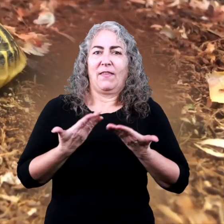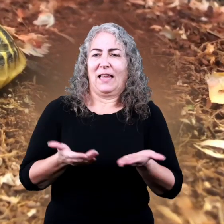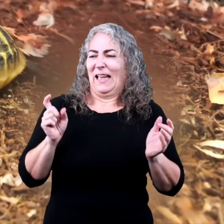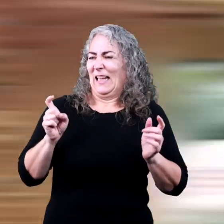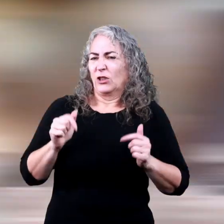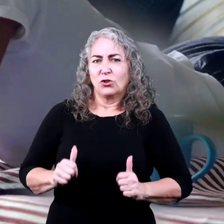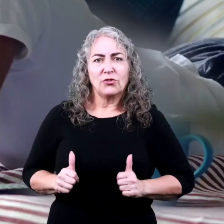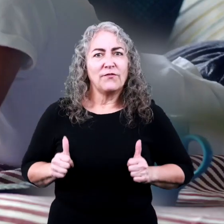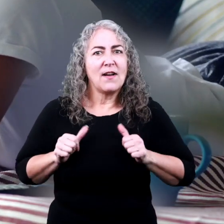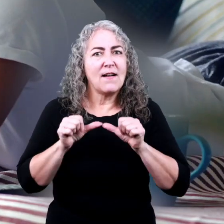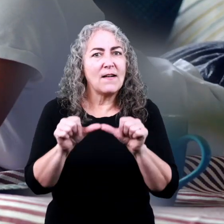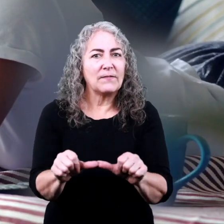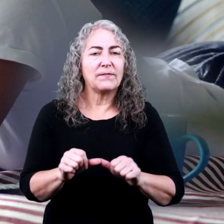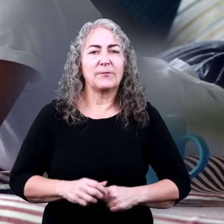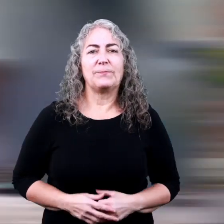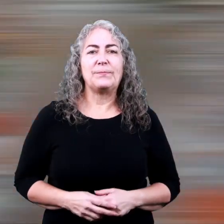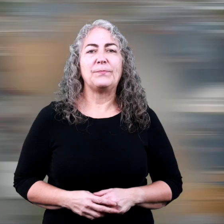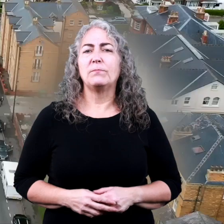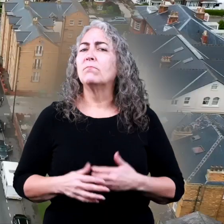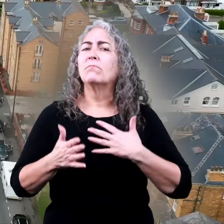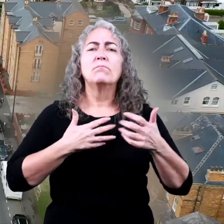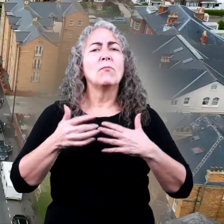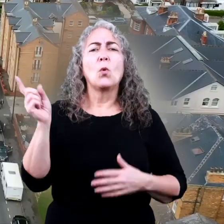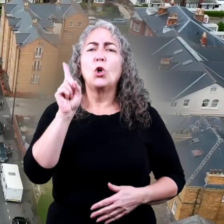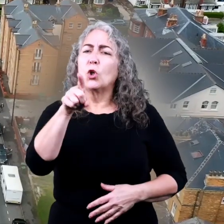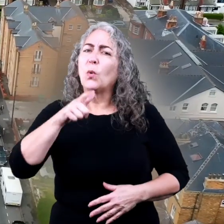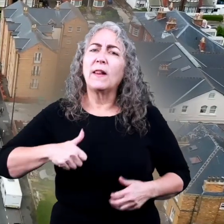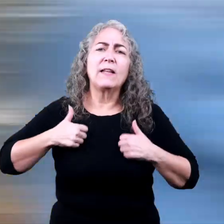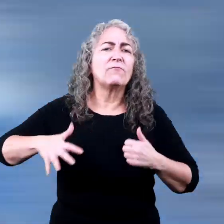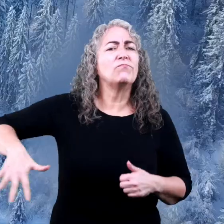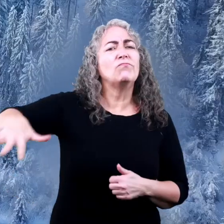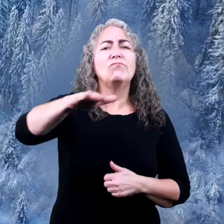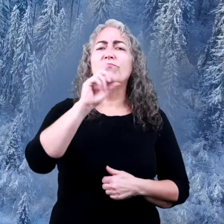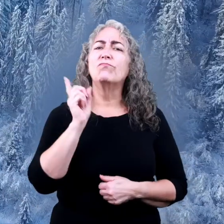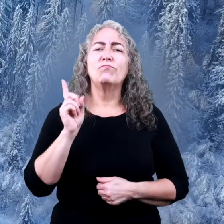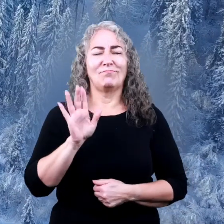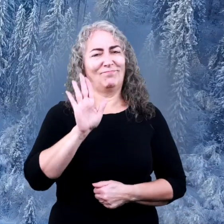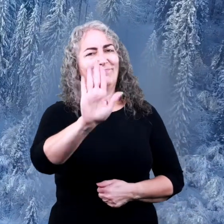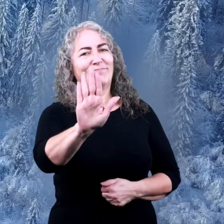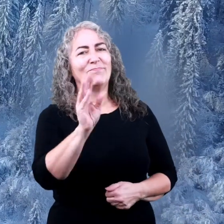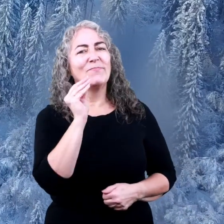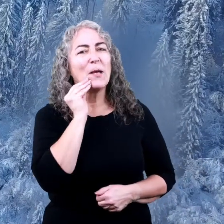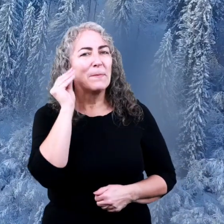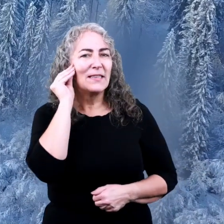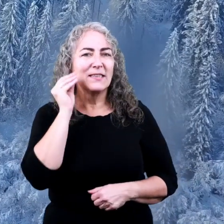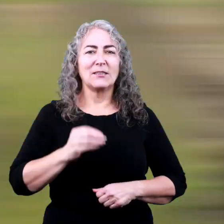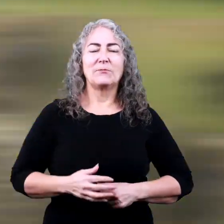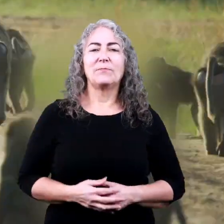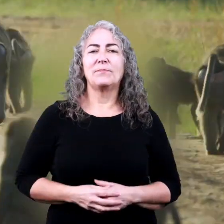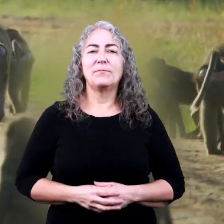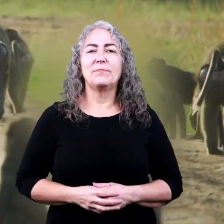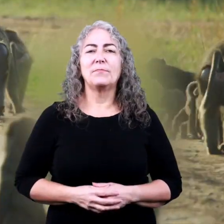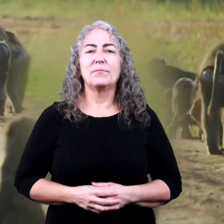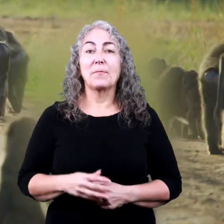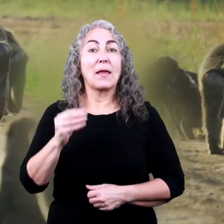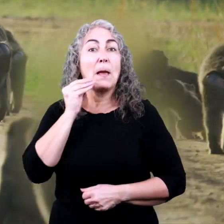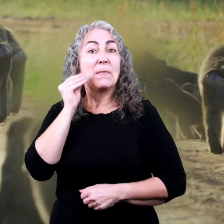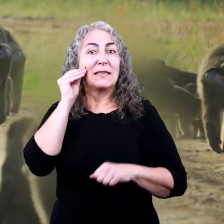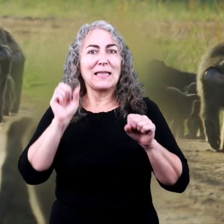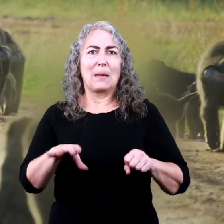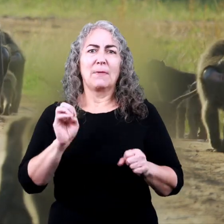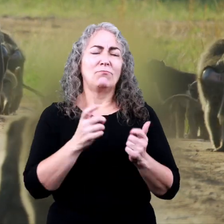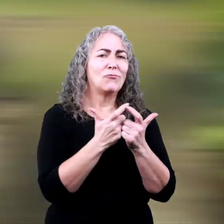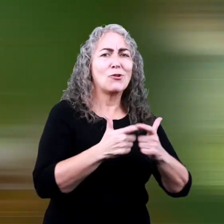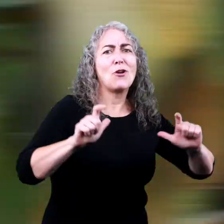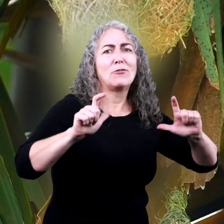thing needs for survival. No matter where you live, it is your habitat. A habitat